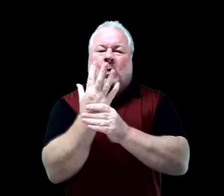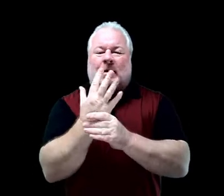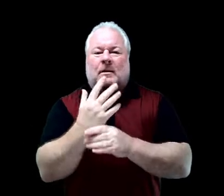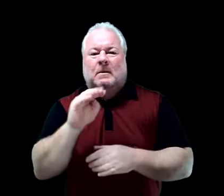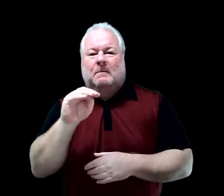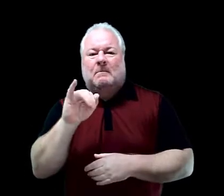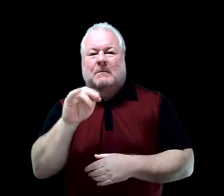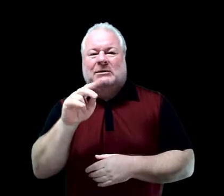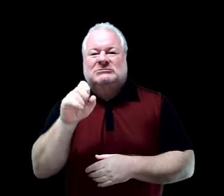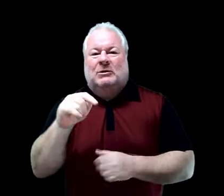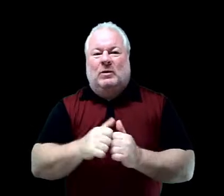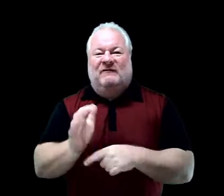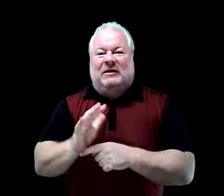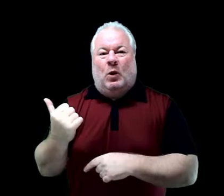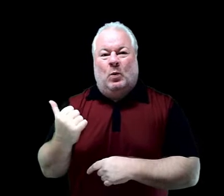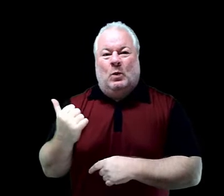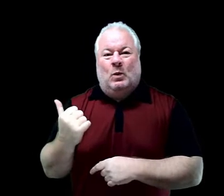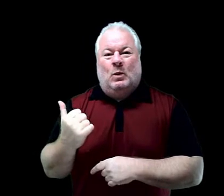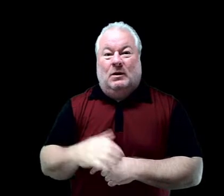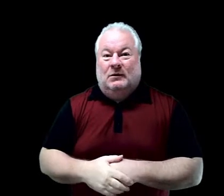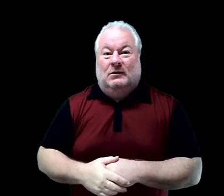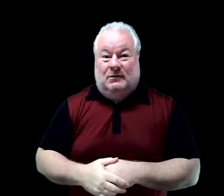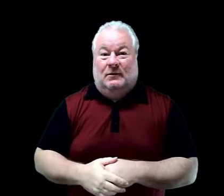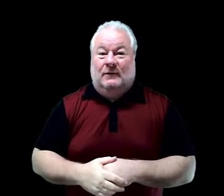growth mindset with this video.